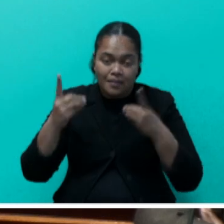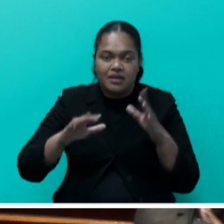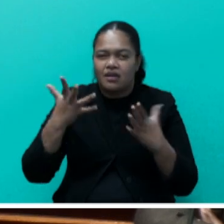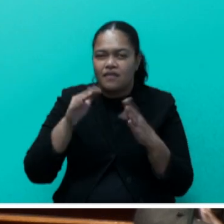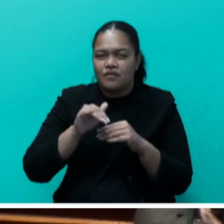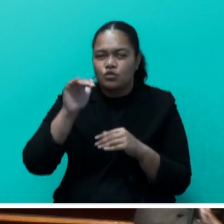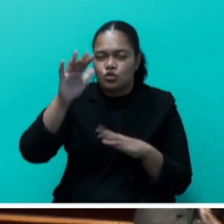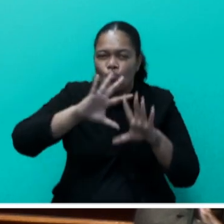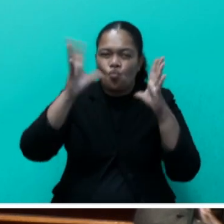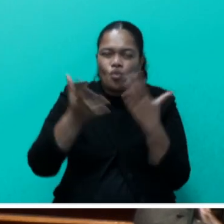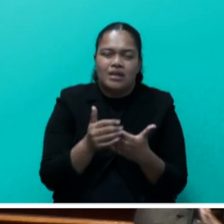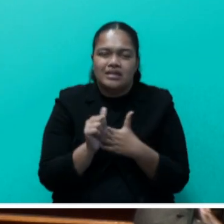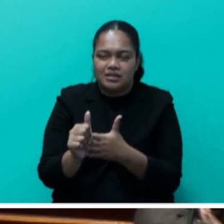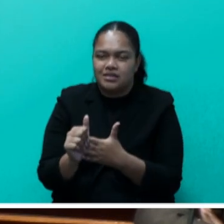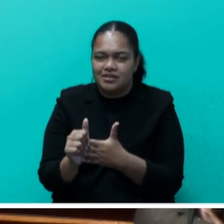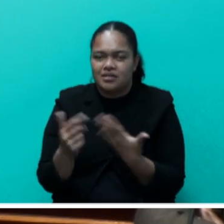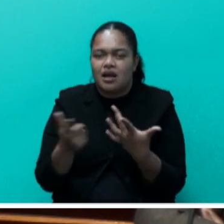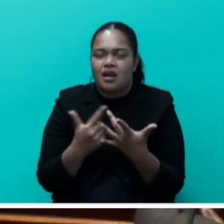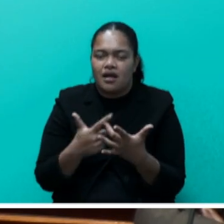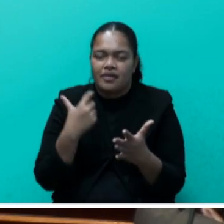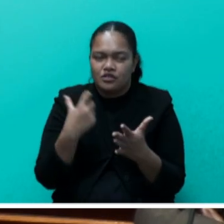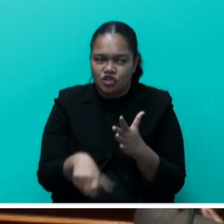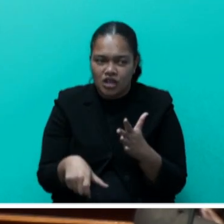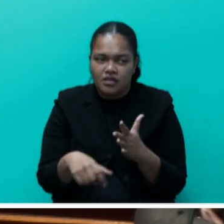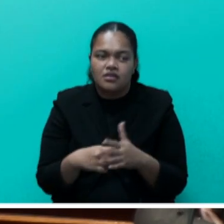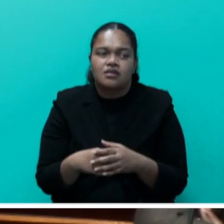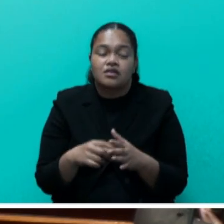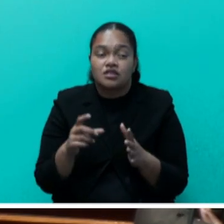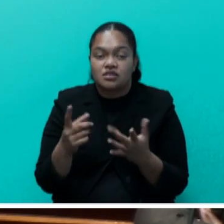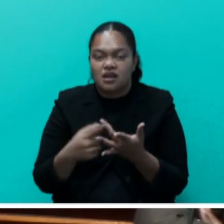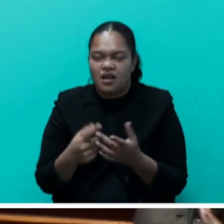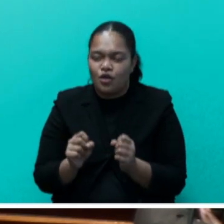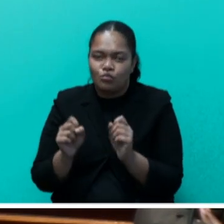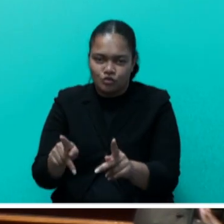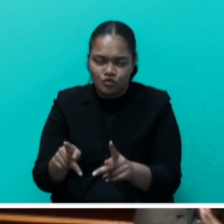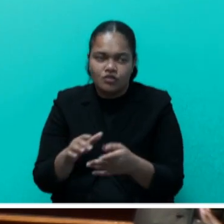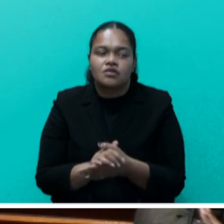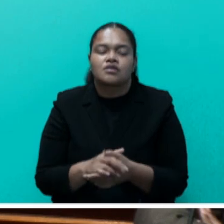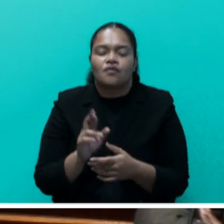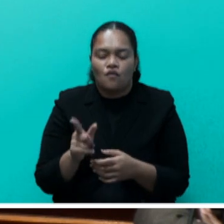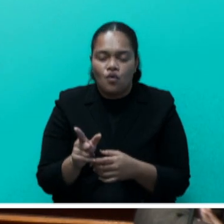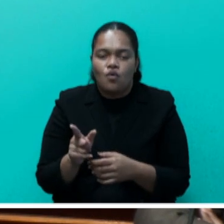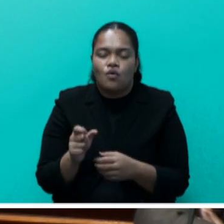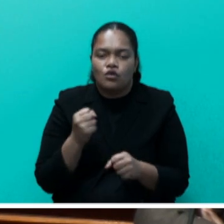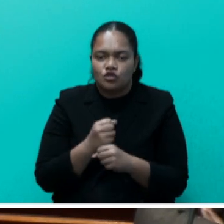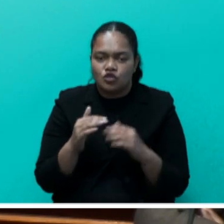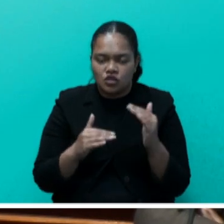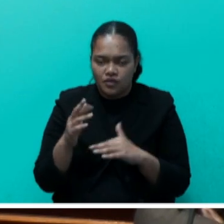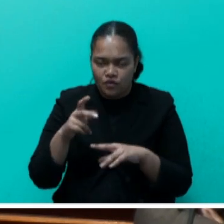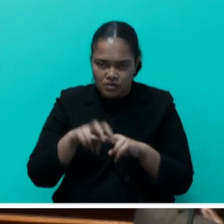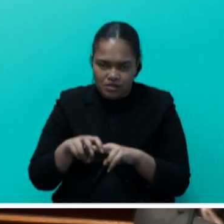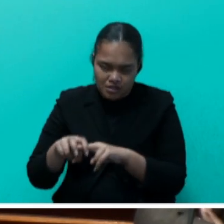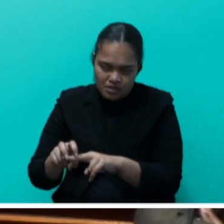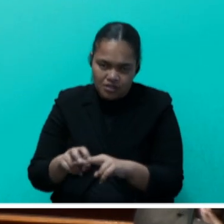world leaders another chance to forge a global consensus and support for the Integua and Babur Agenda for SEEDS. I